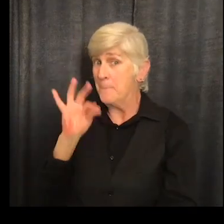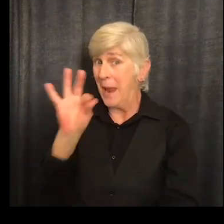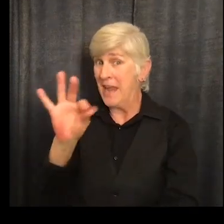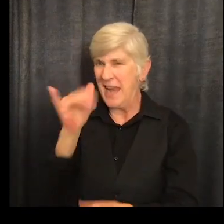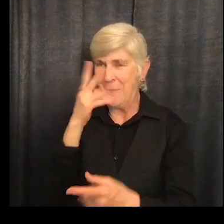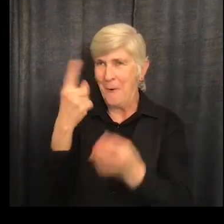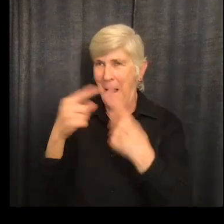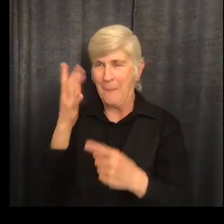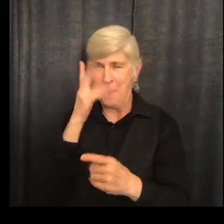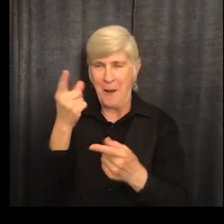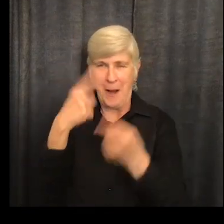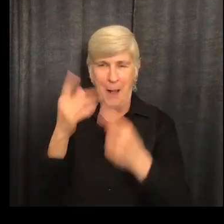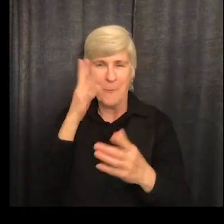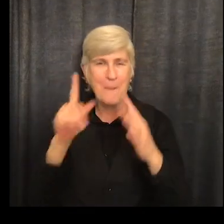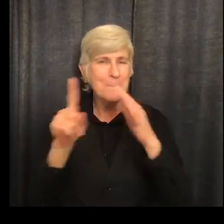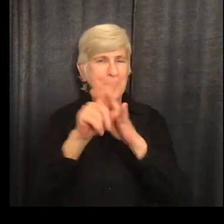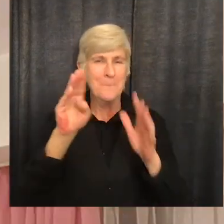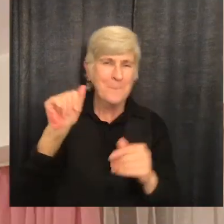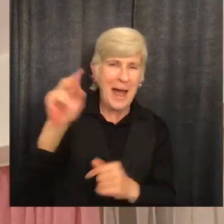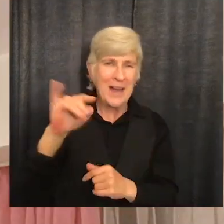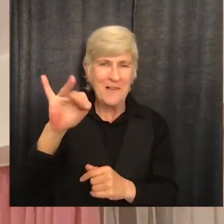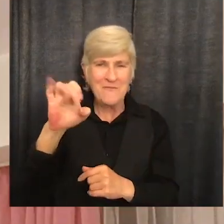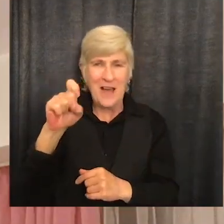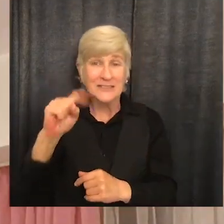come, it will happen. It's a manifestation.